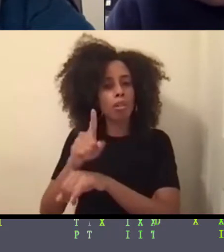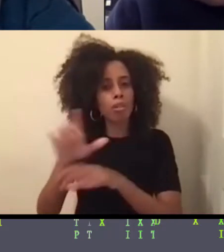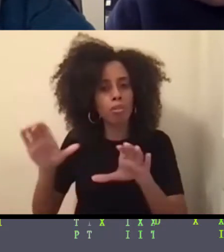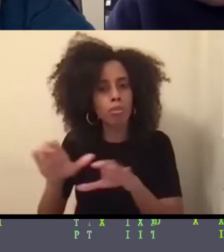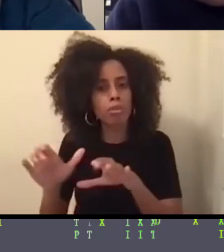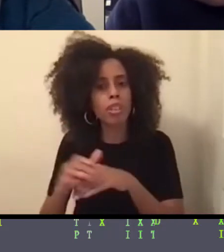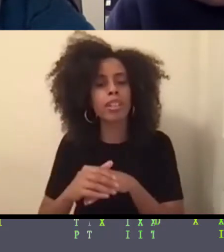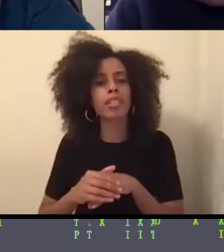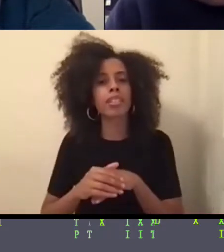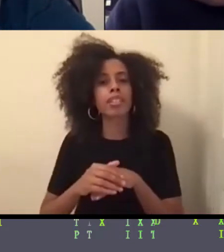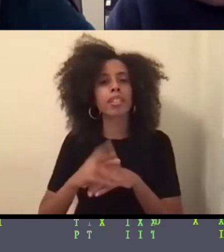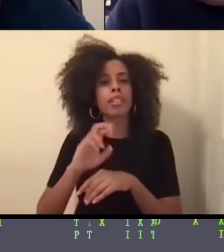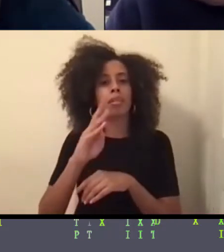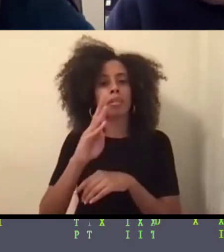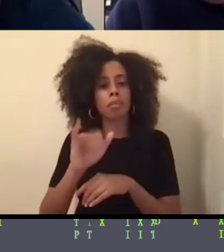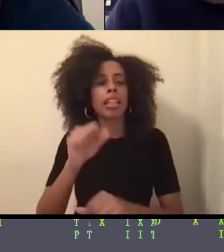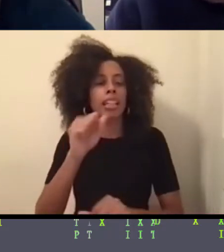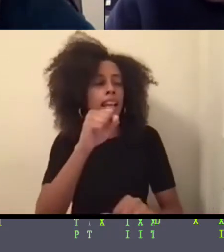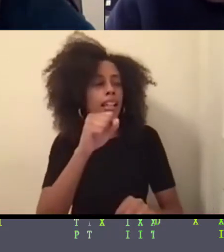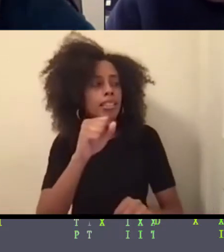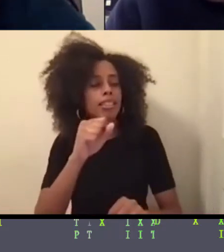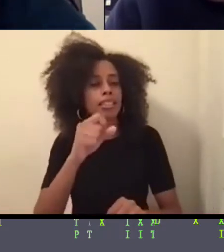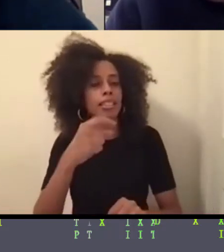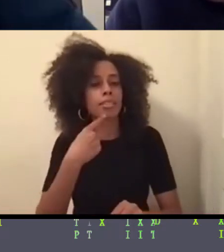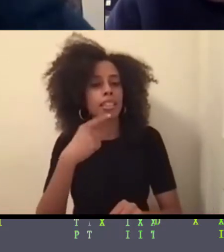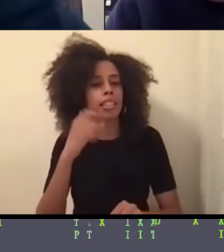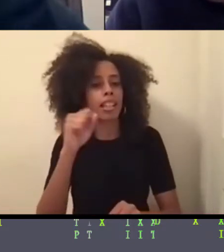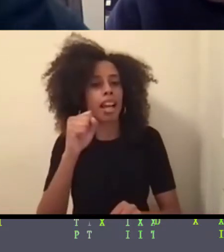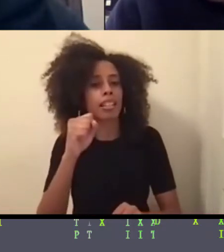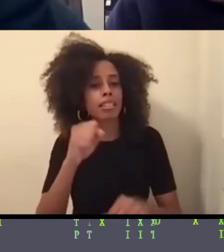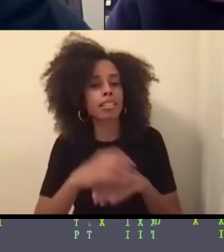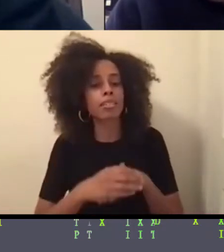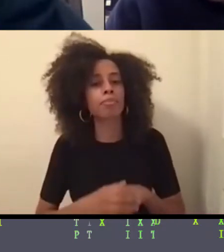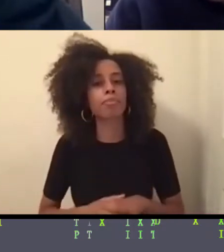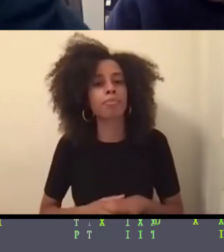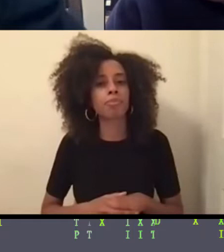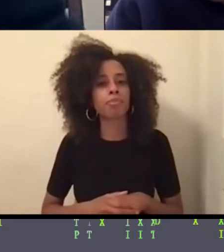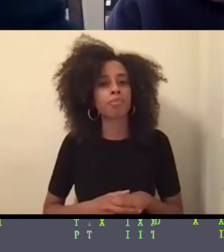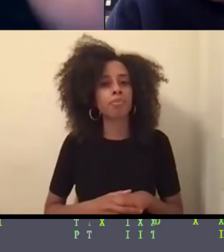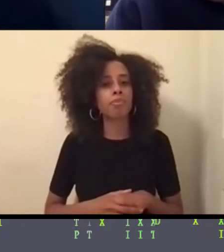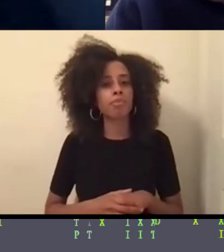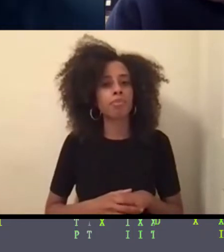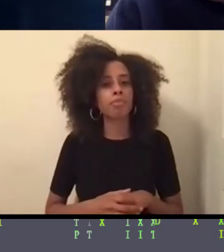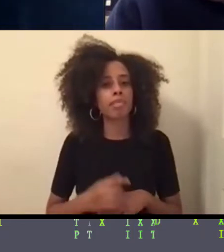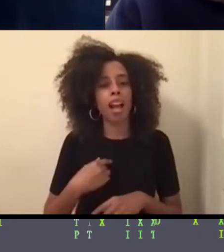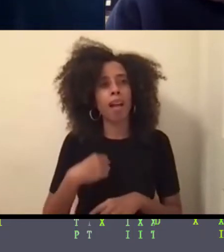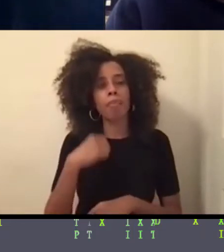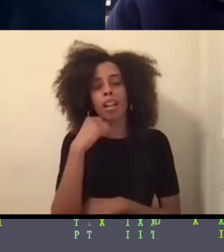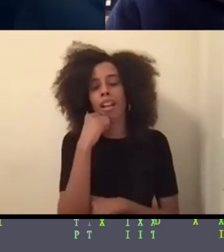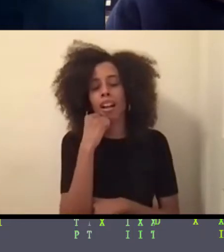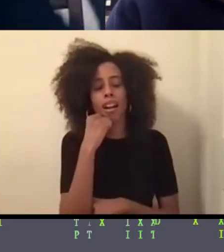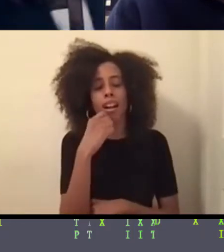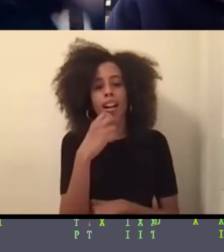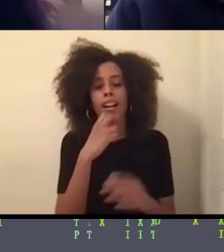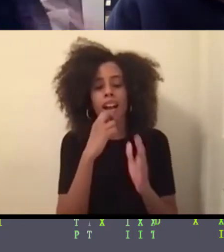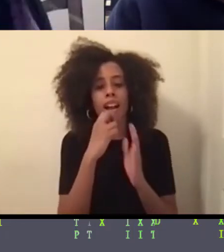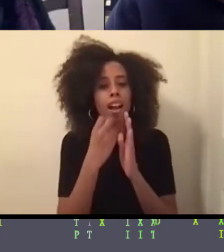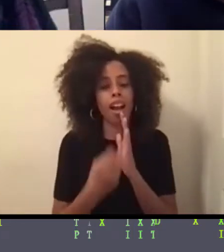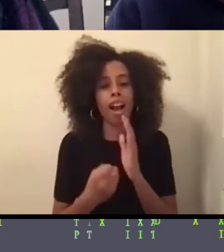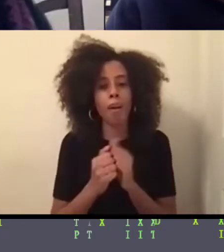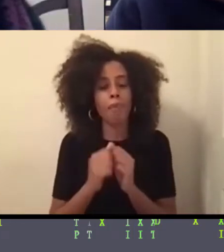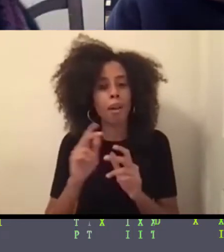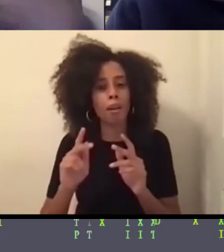Yeah, would certainly say so. Yeah, absolutely. I'm fascinated by people all the time, which is why I I